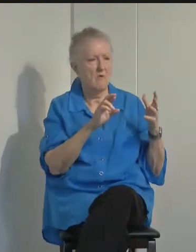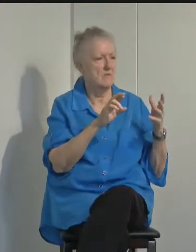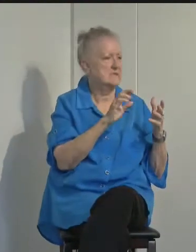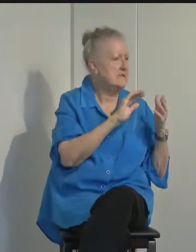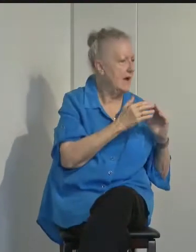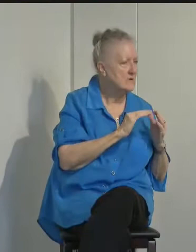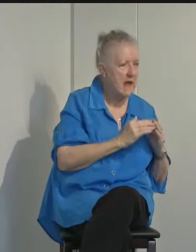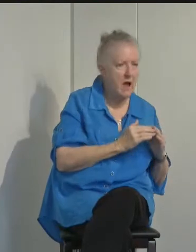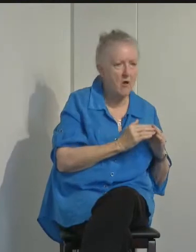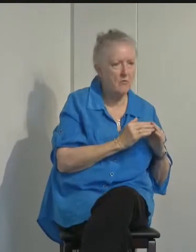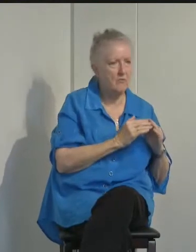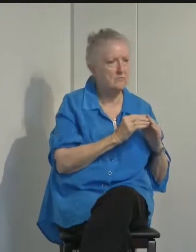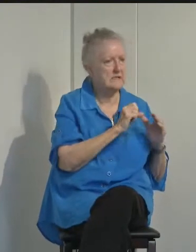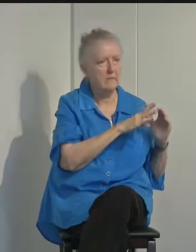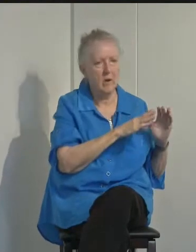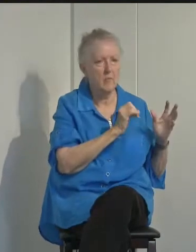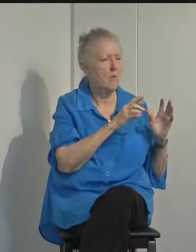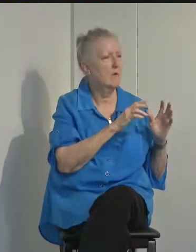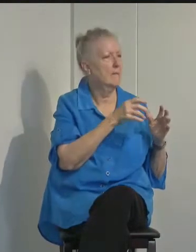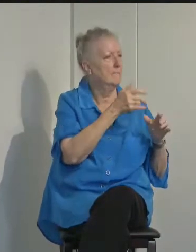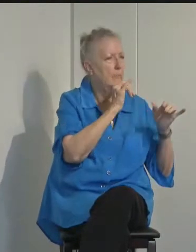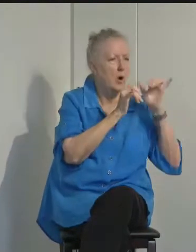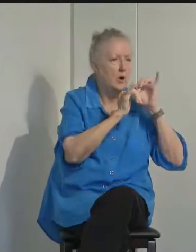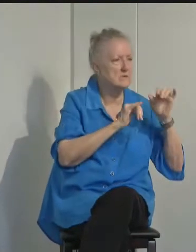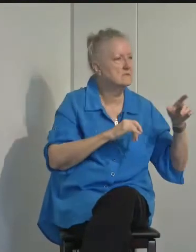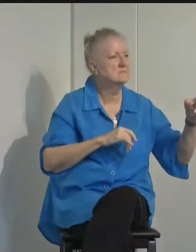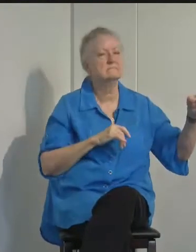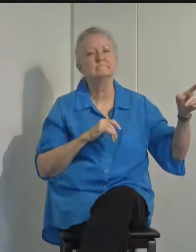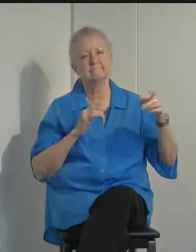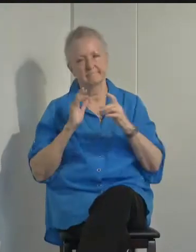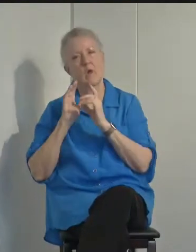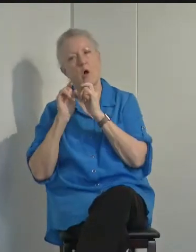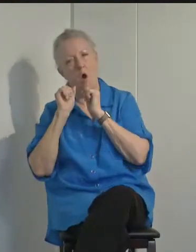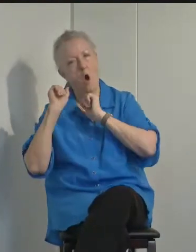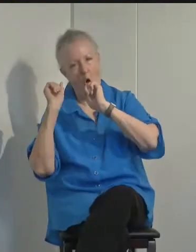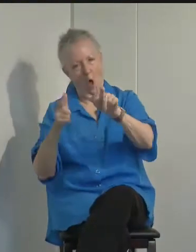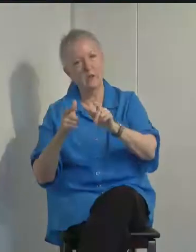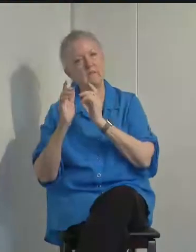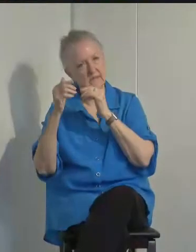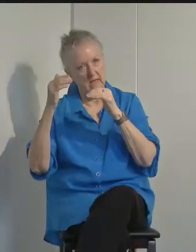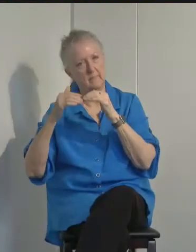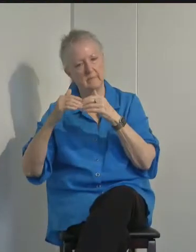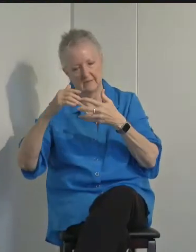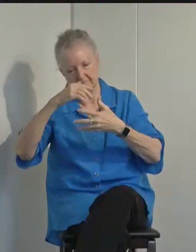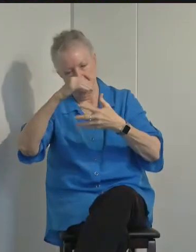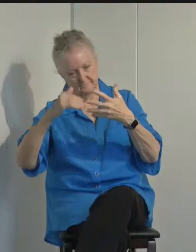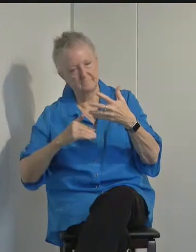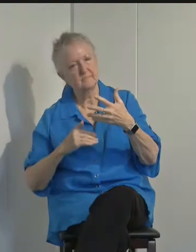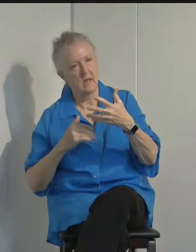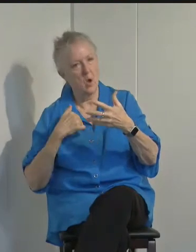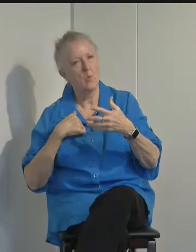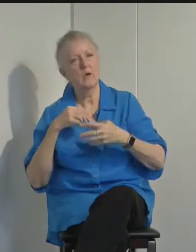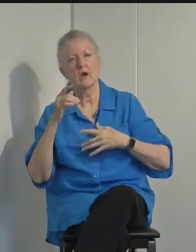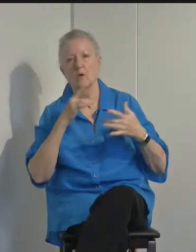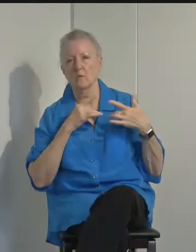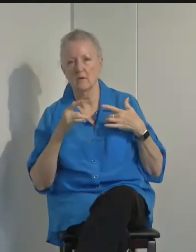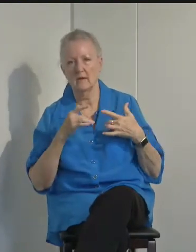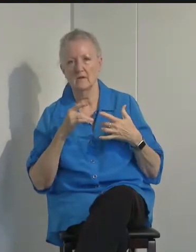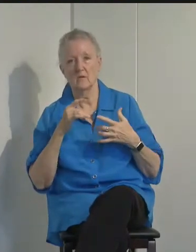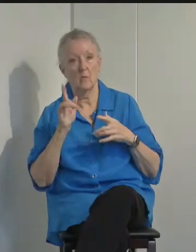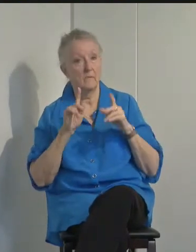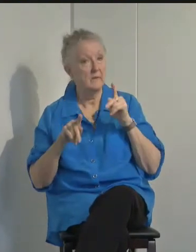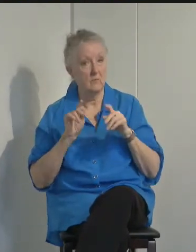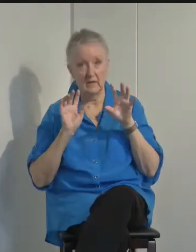downtown bars? Where is the most concern? All above. All of the above. We are worried where people